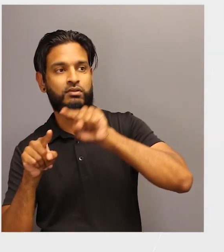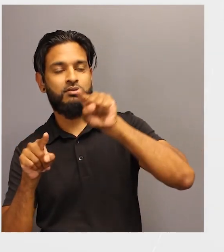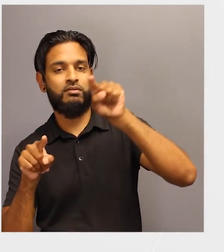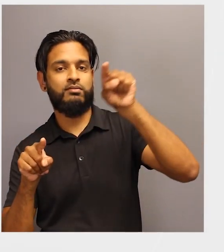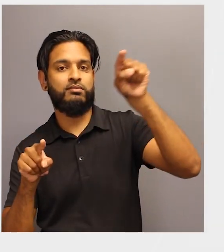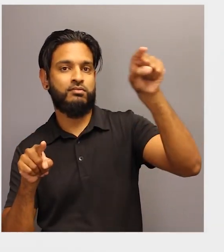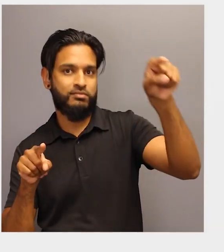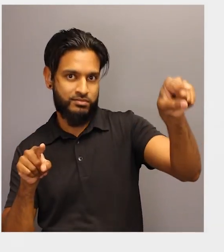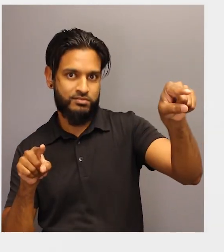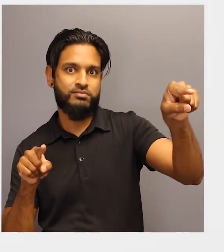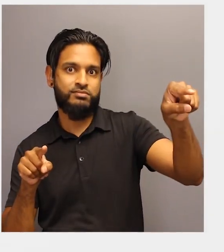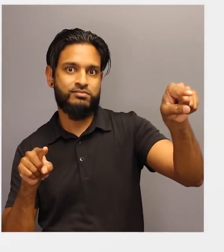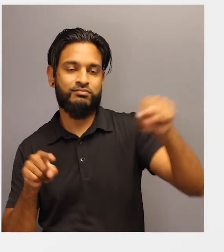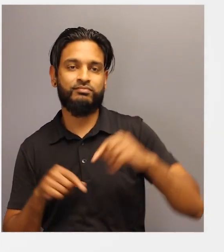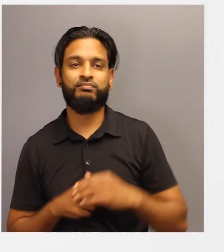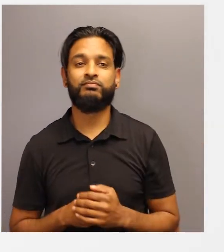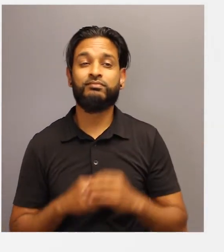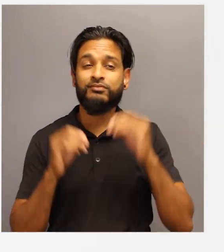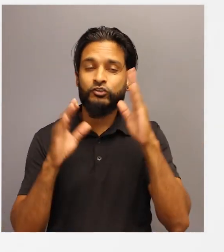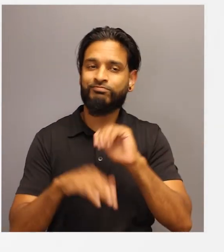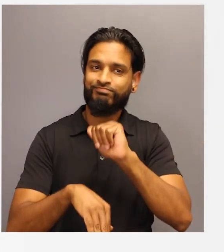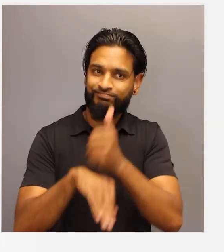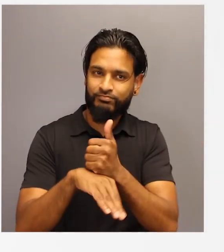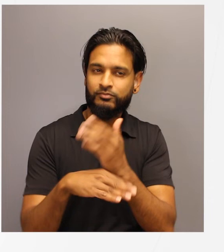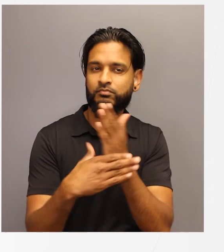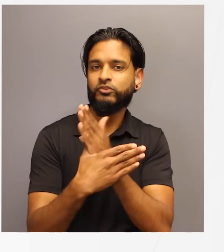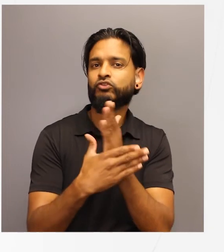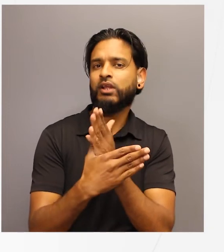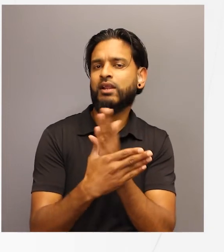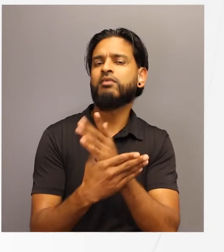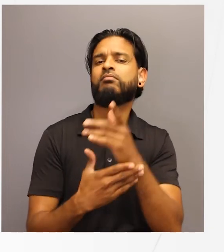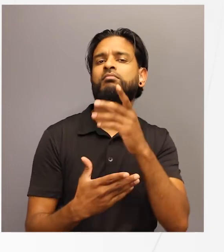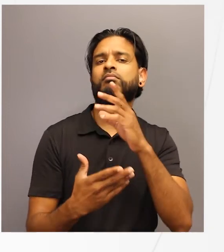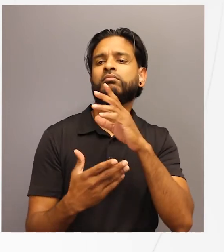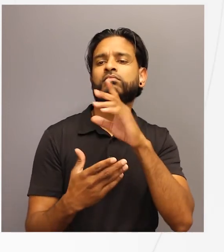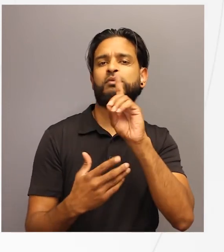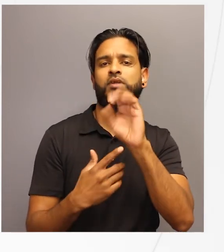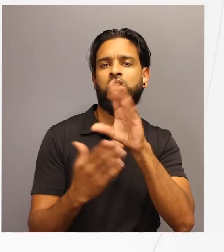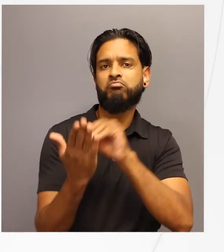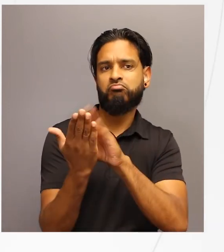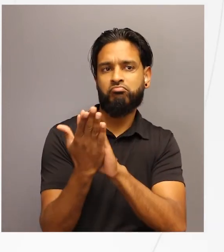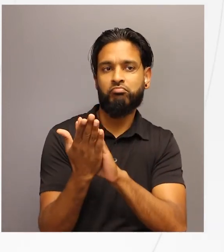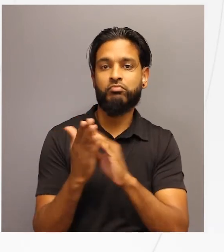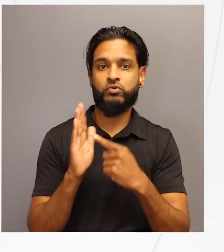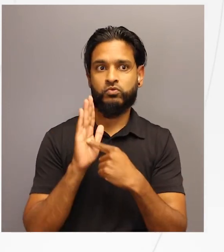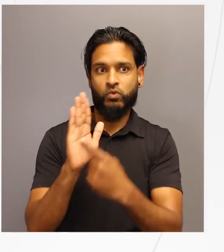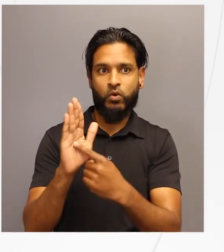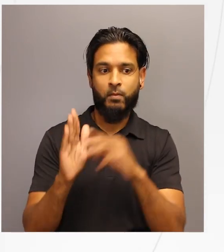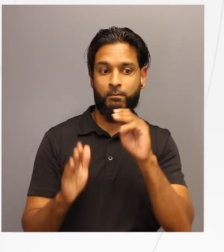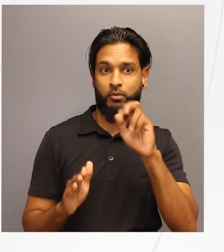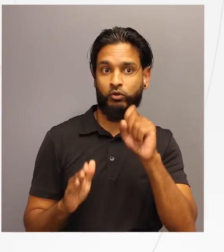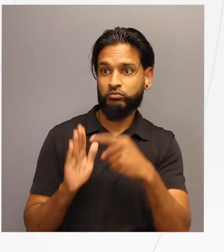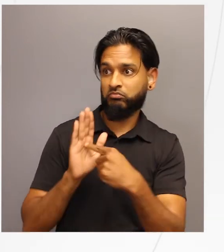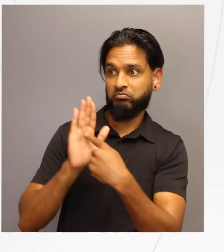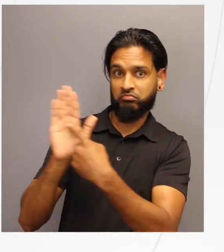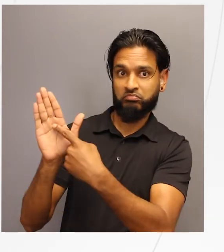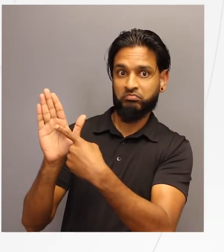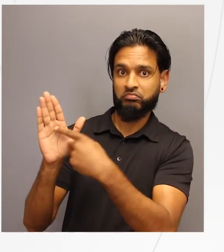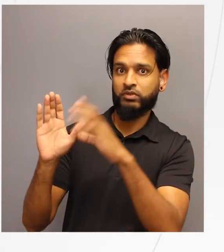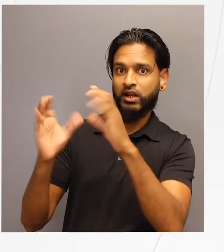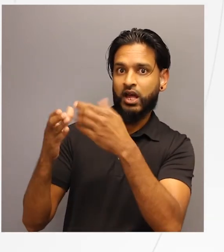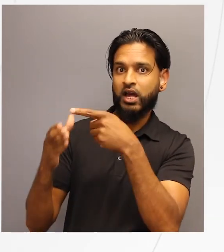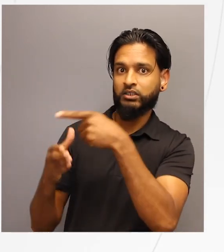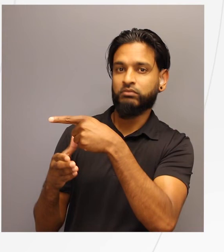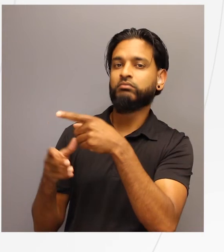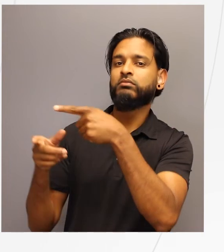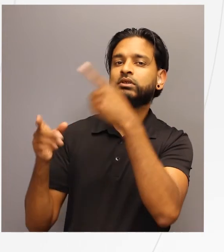Instructors can set up a shared document where the rover adds pictures of their locations to Mars to the entire class, who can decide what further directions they